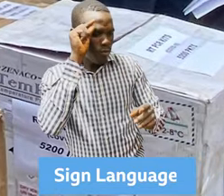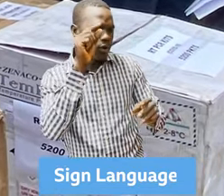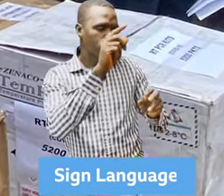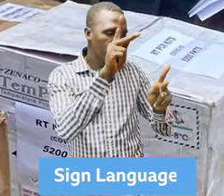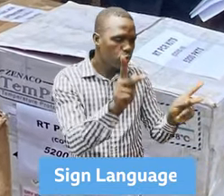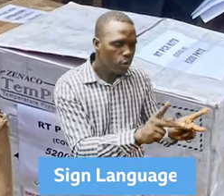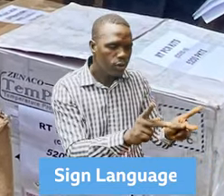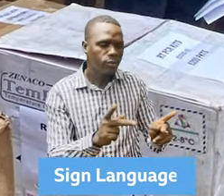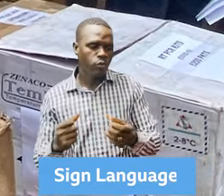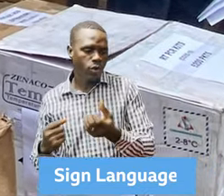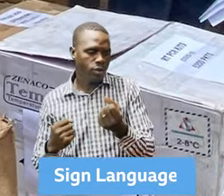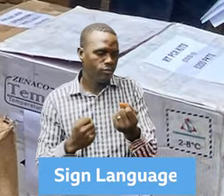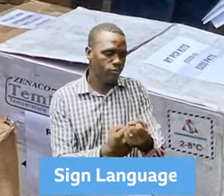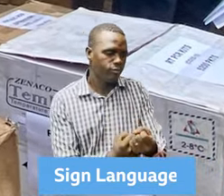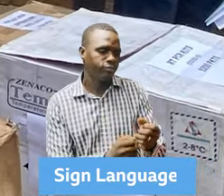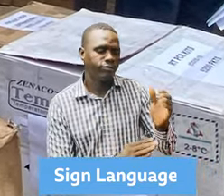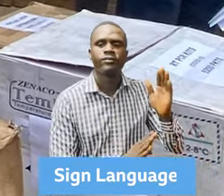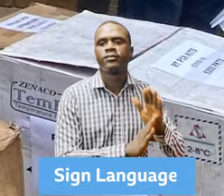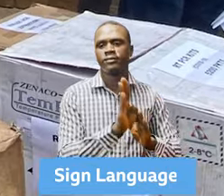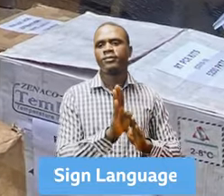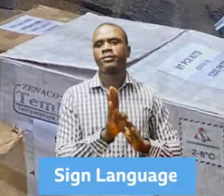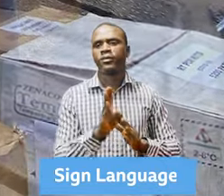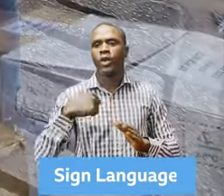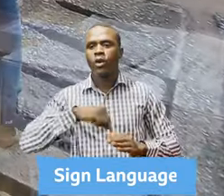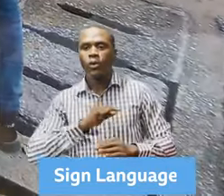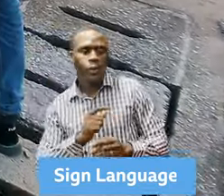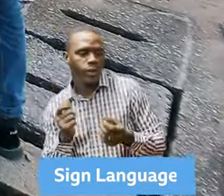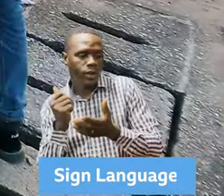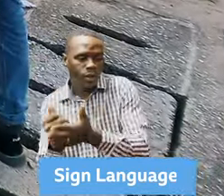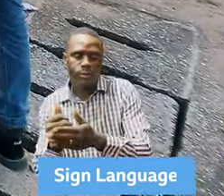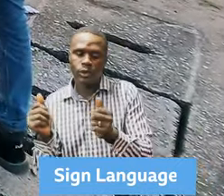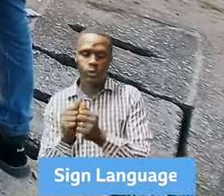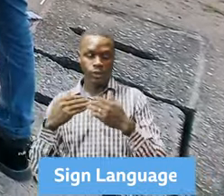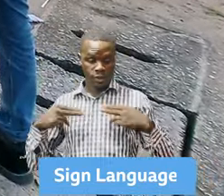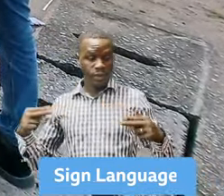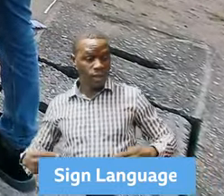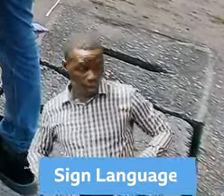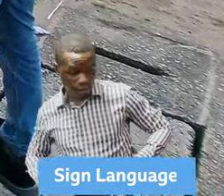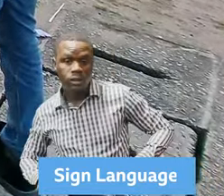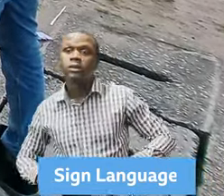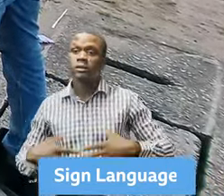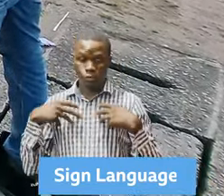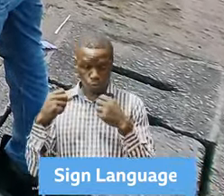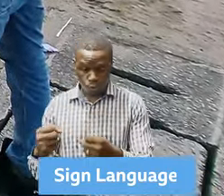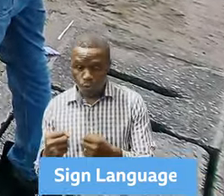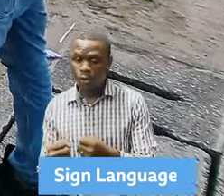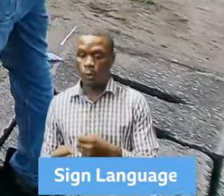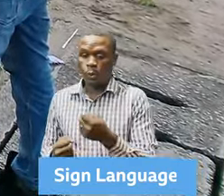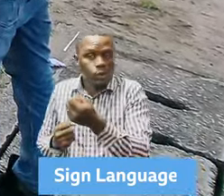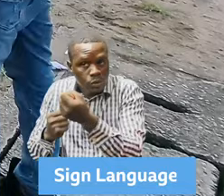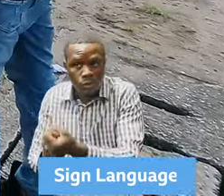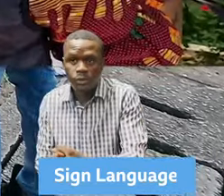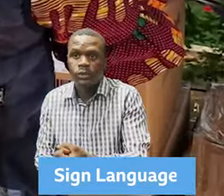guidance on matters critical to health and well-being and engaging in partnerships where joint action is needed.